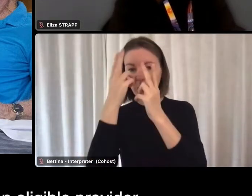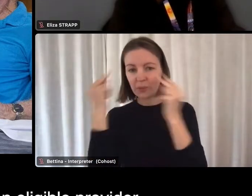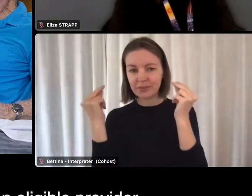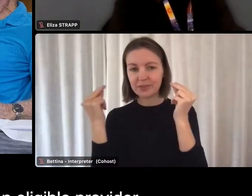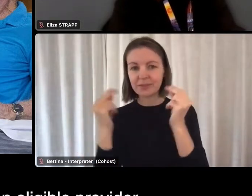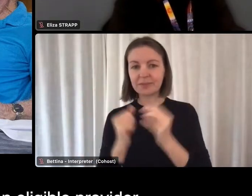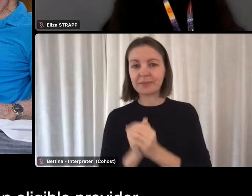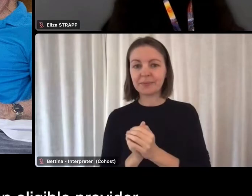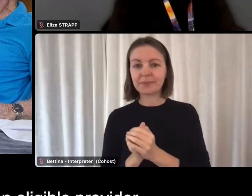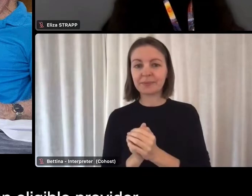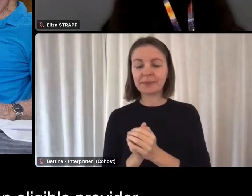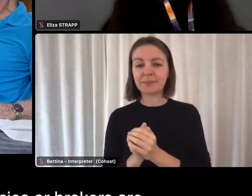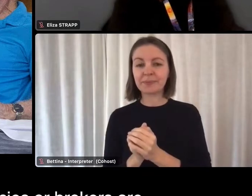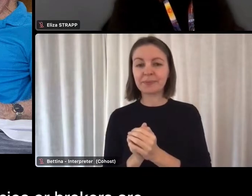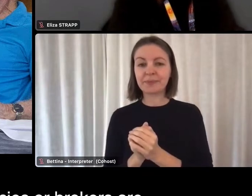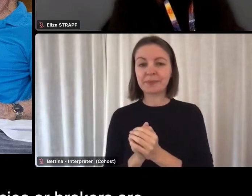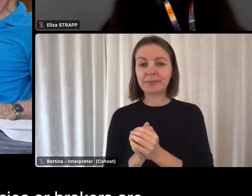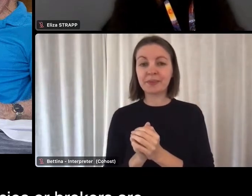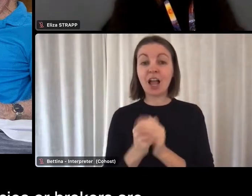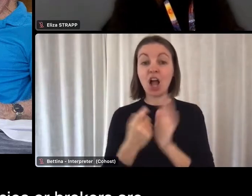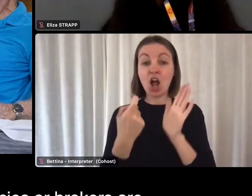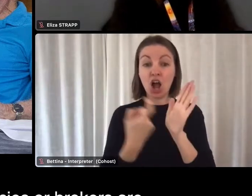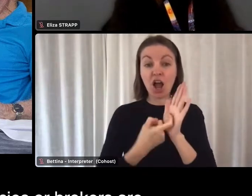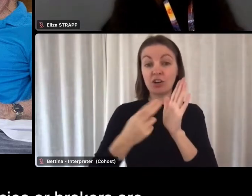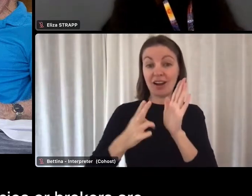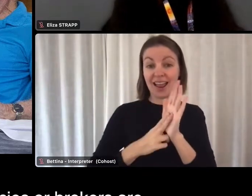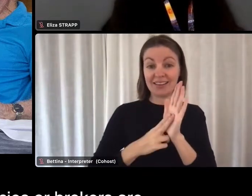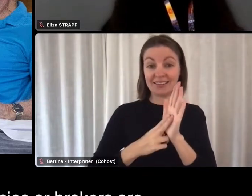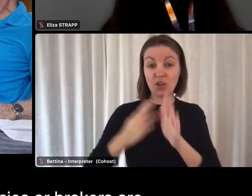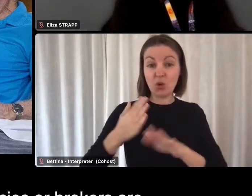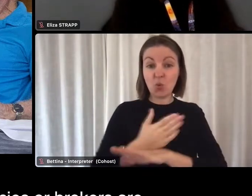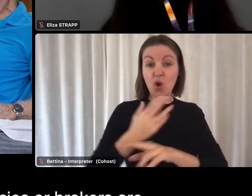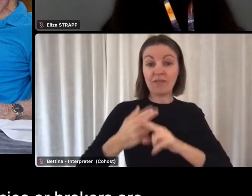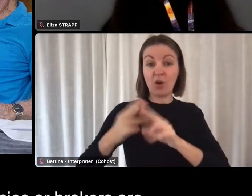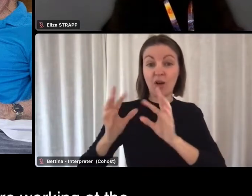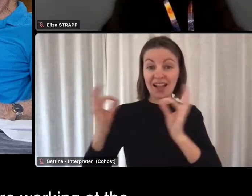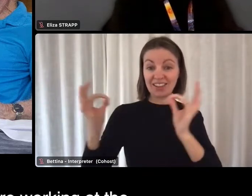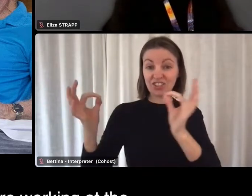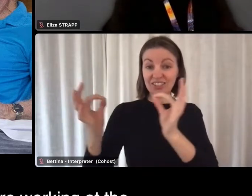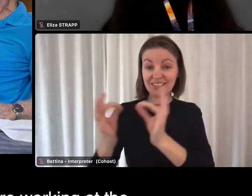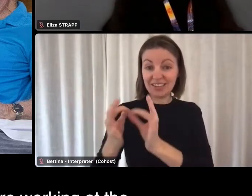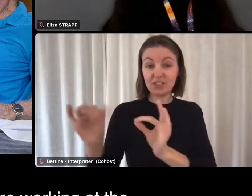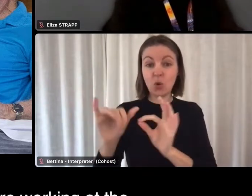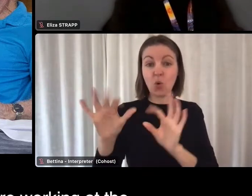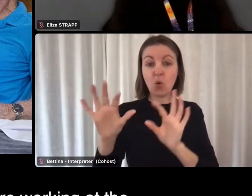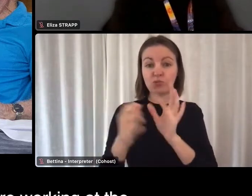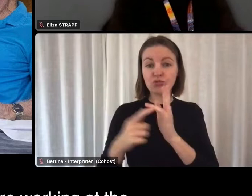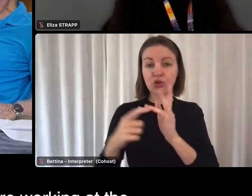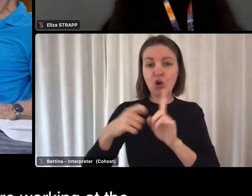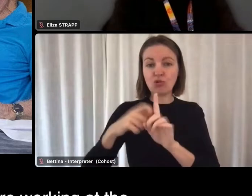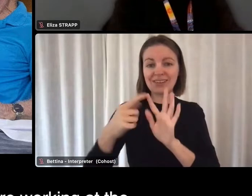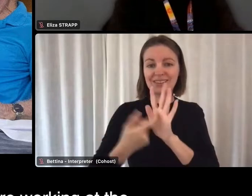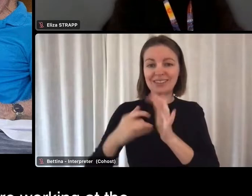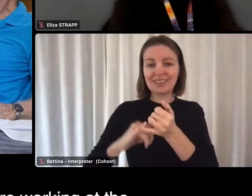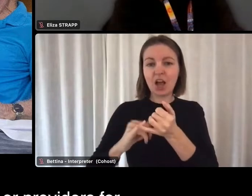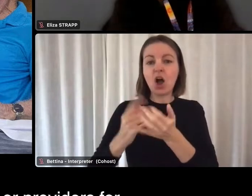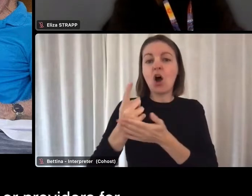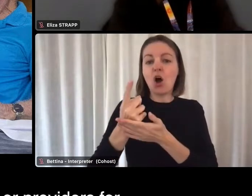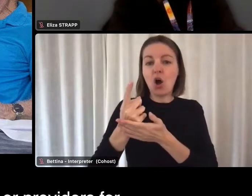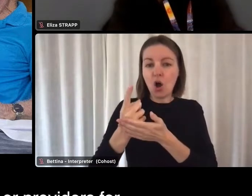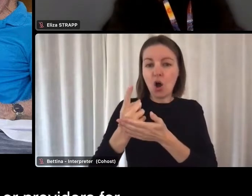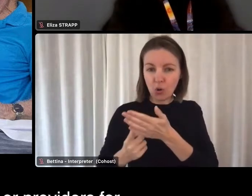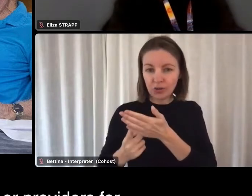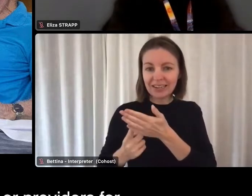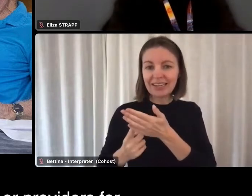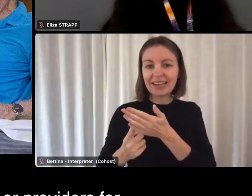eligible provider. Registered nurses working for agencies or brokers are only eligible for payments if they are working at the